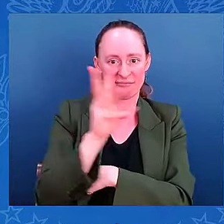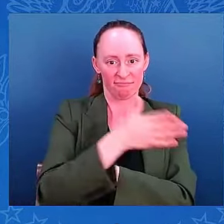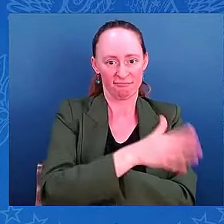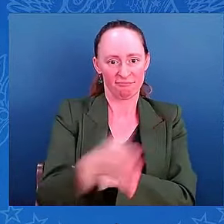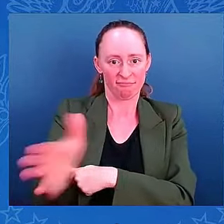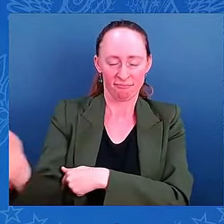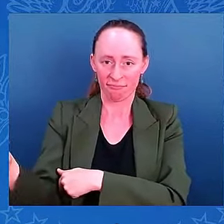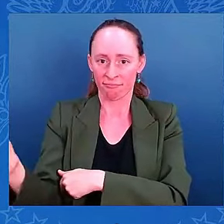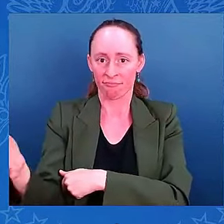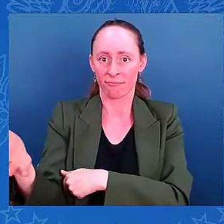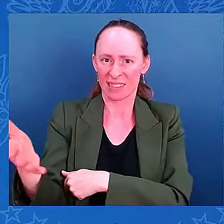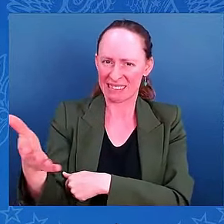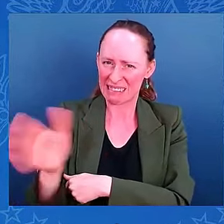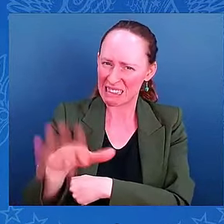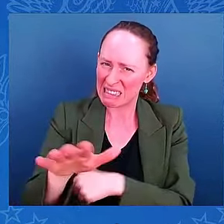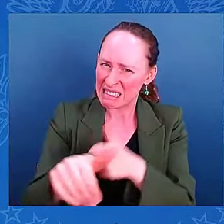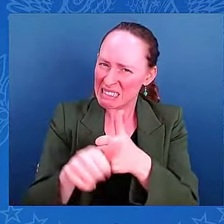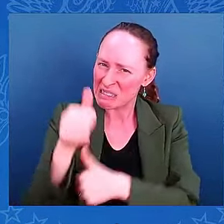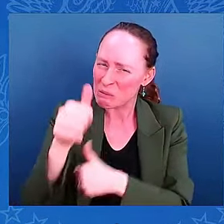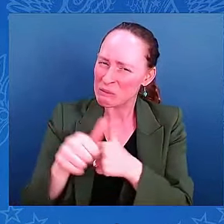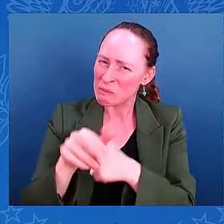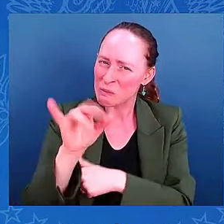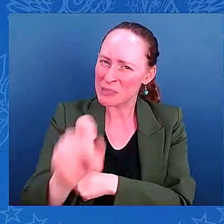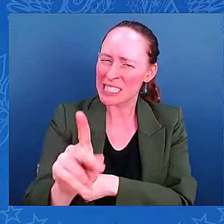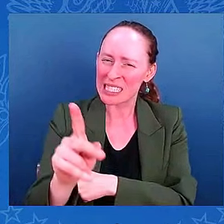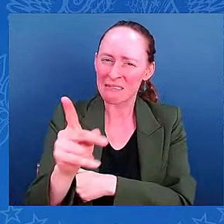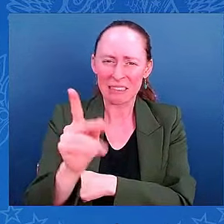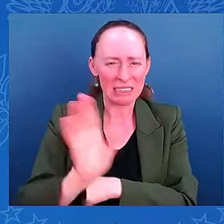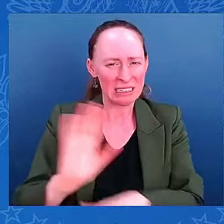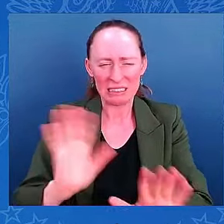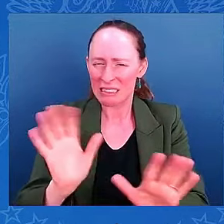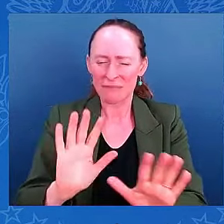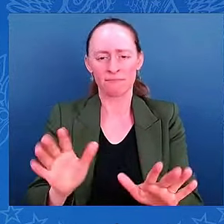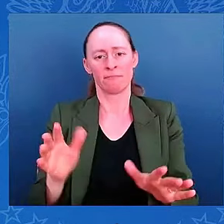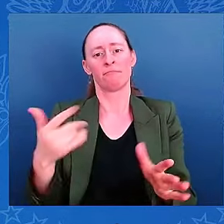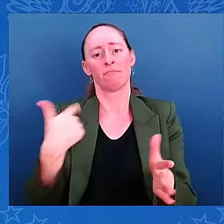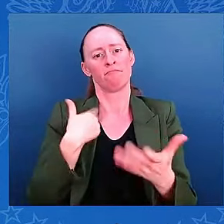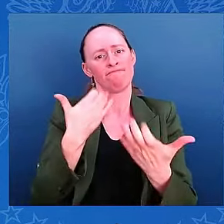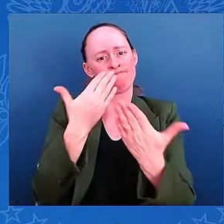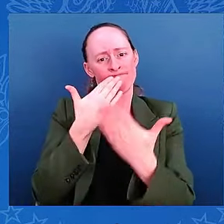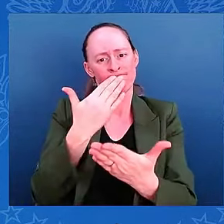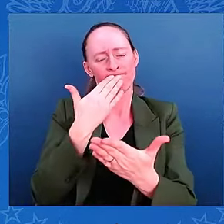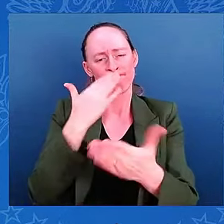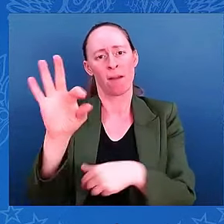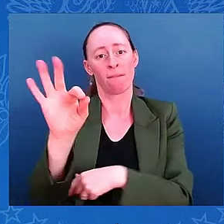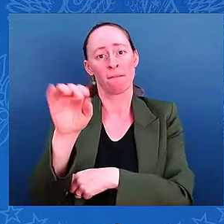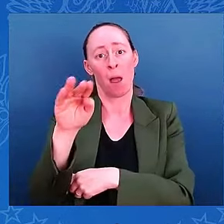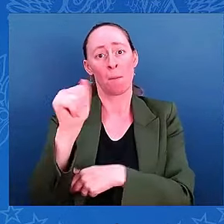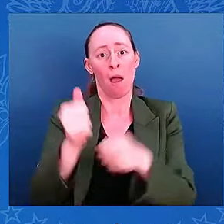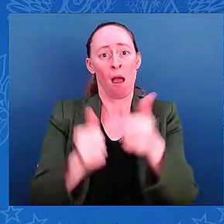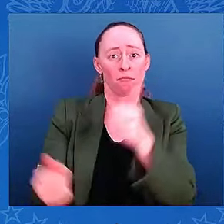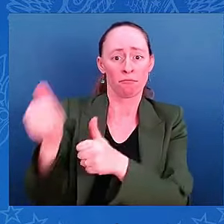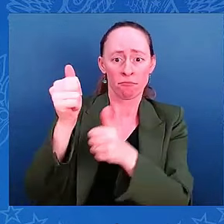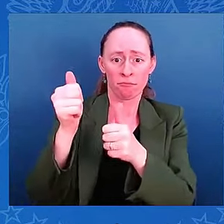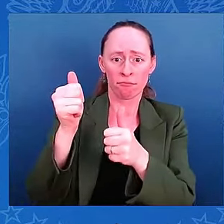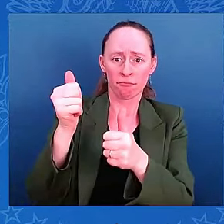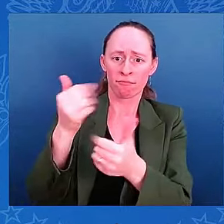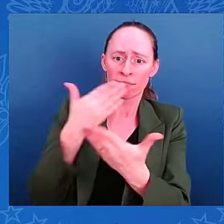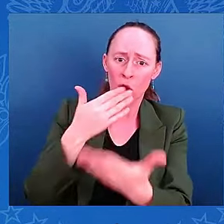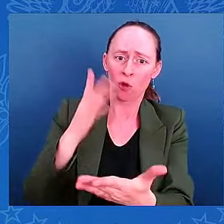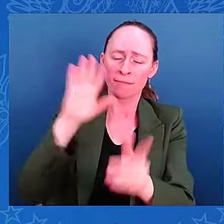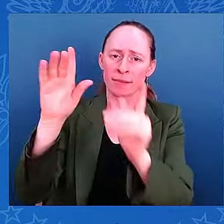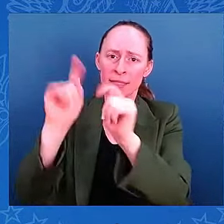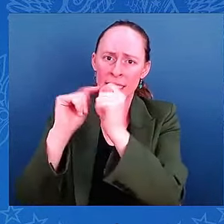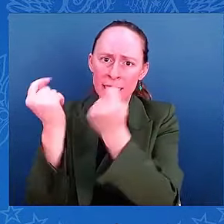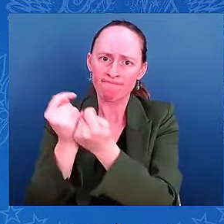to thank the administrator in FEMA and her for her team's support and our coordination on that. And I finally want to thank the NOAA and Air Force Reserve